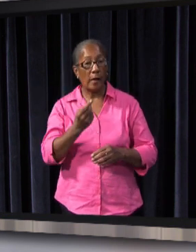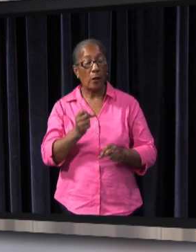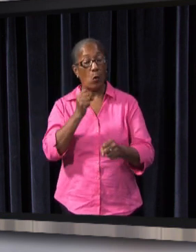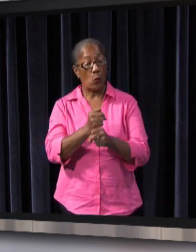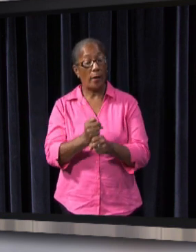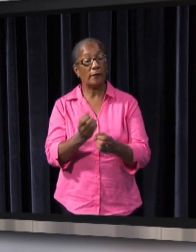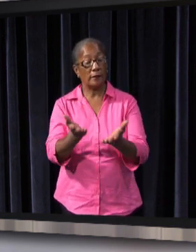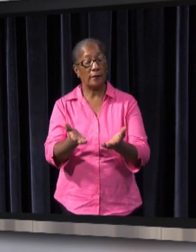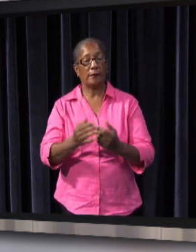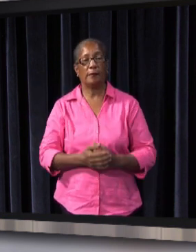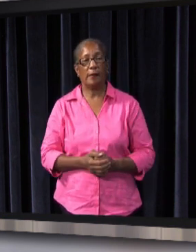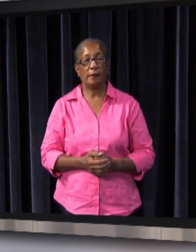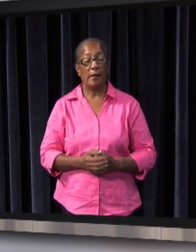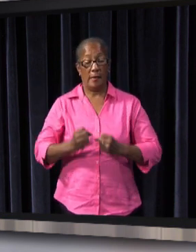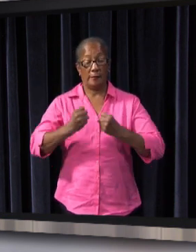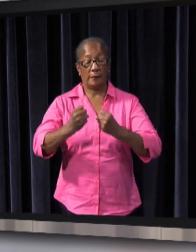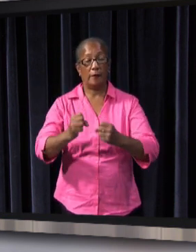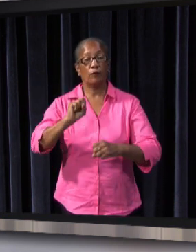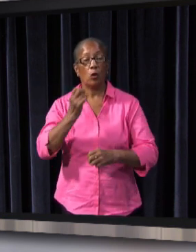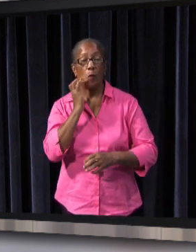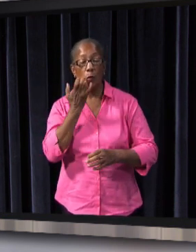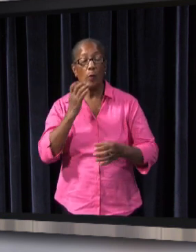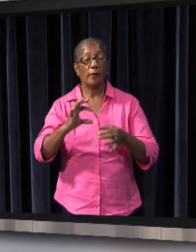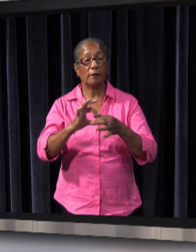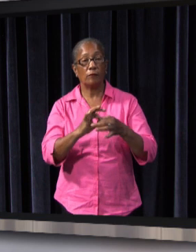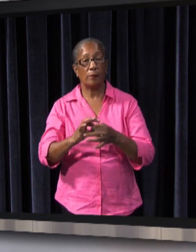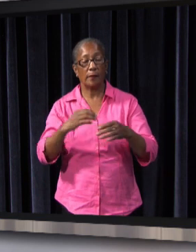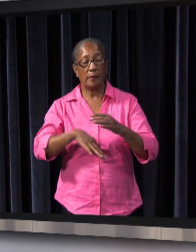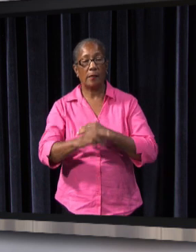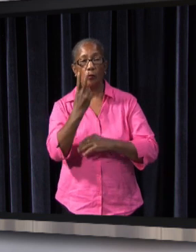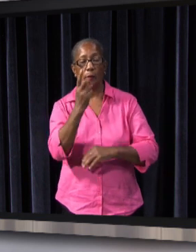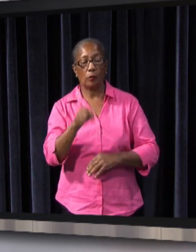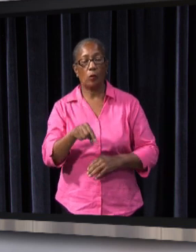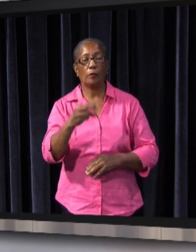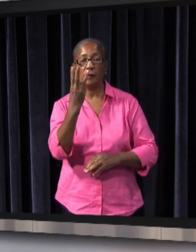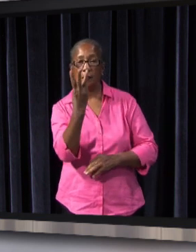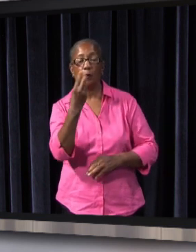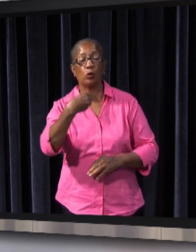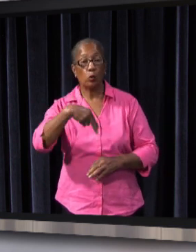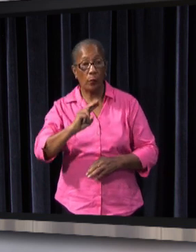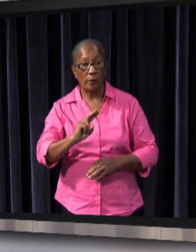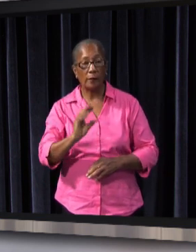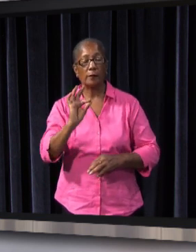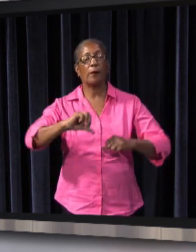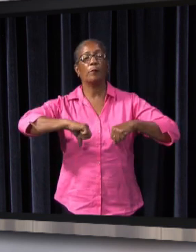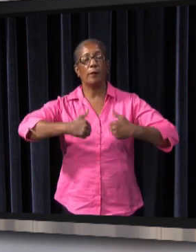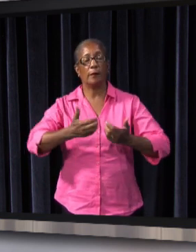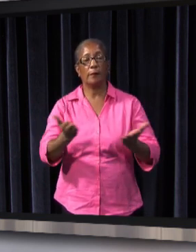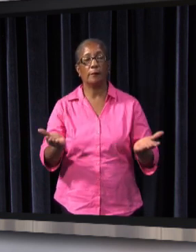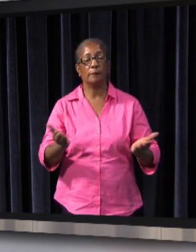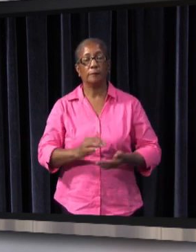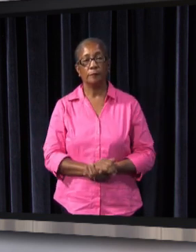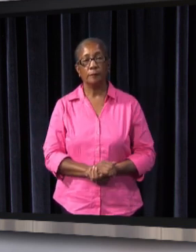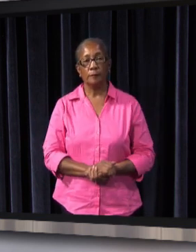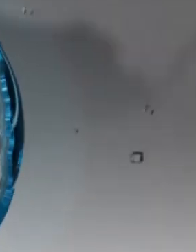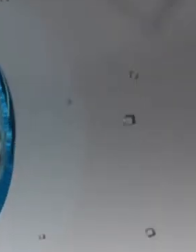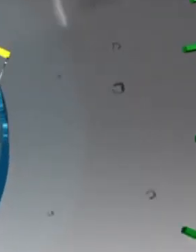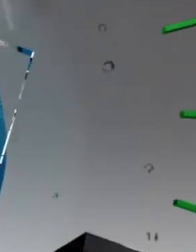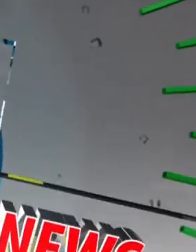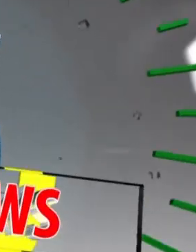opportunities. And the aim is to have the hydrogen power plant operational by 2023.